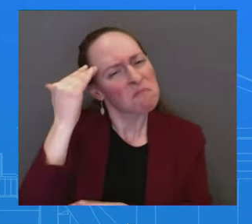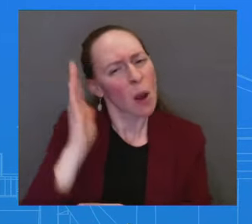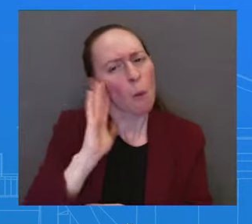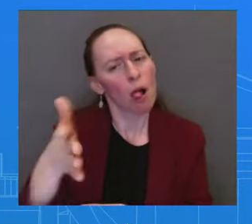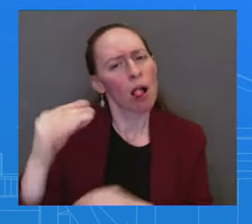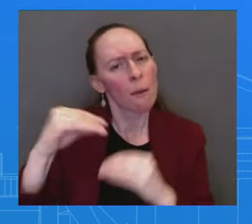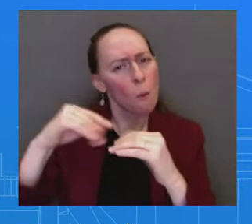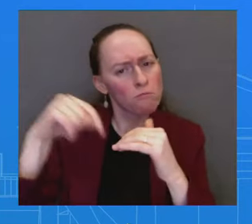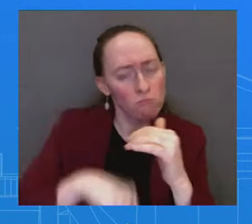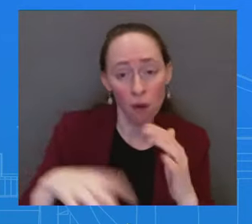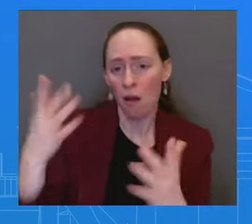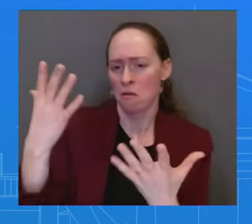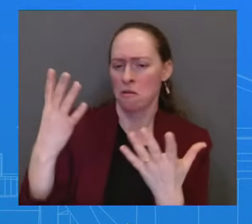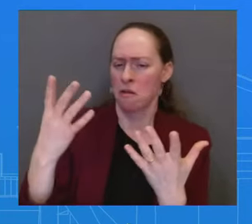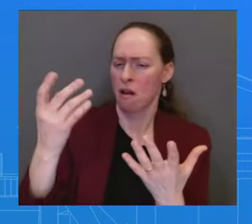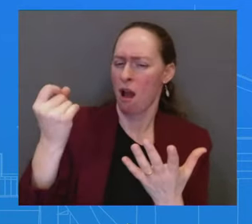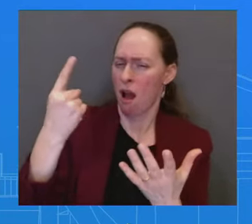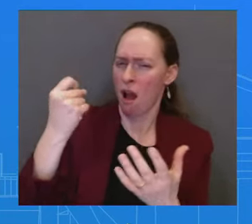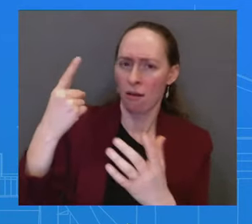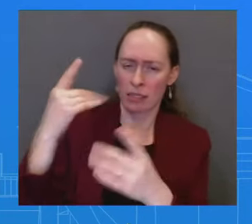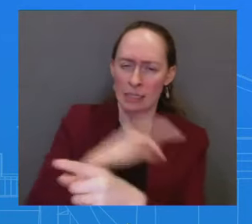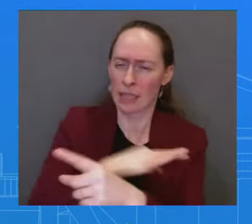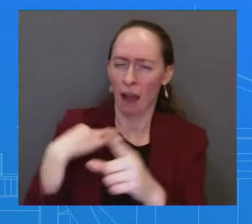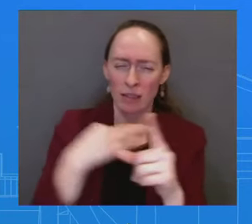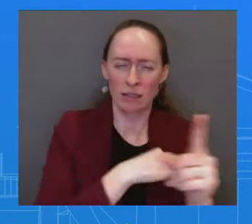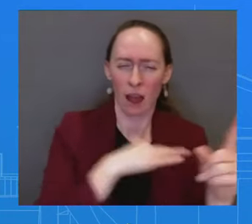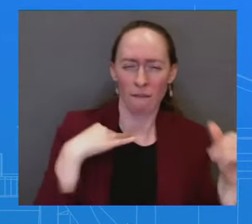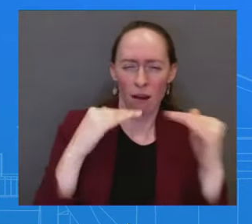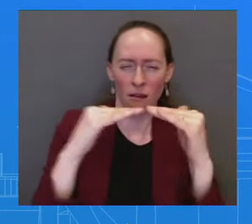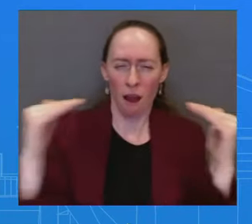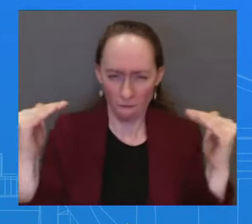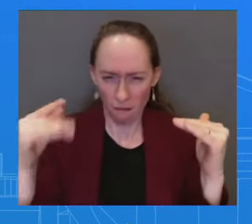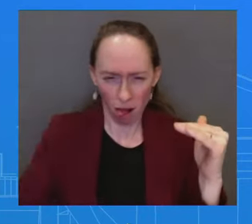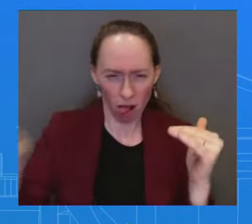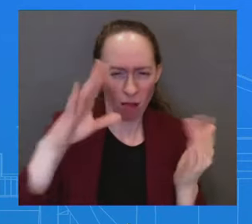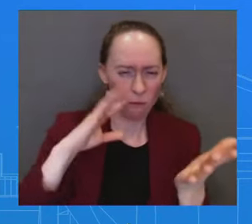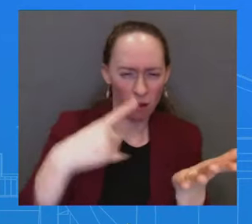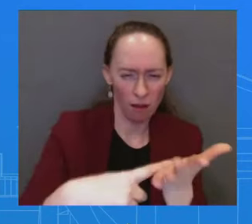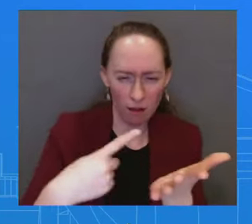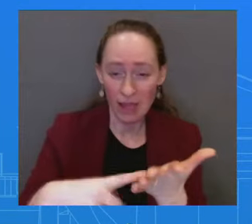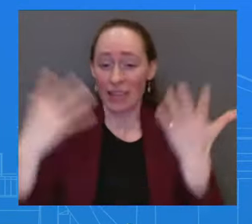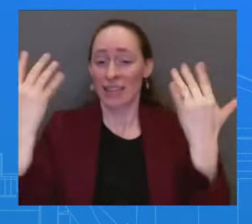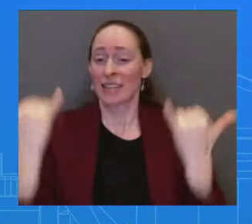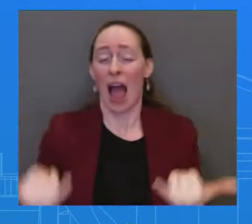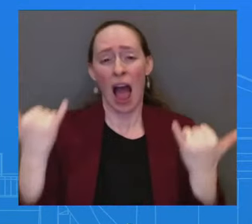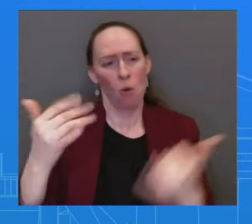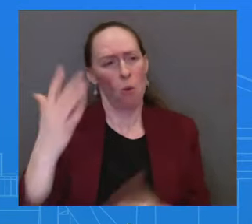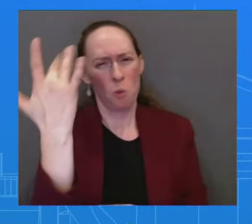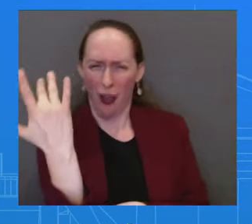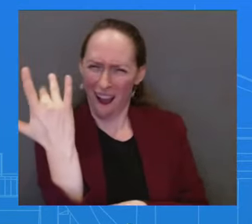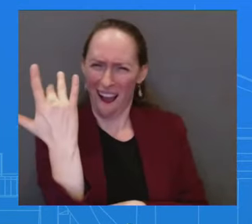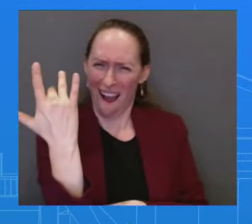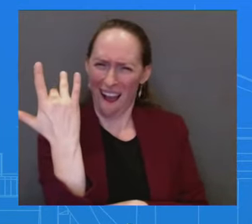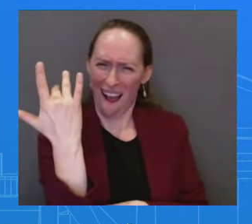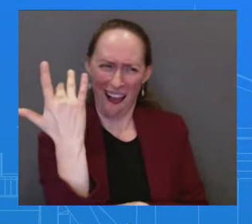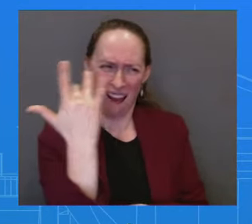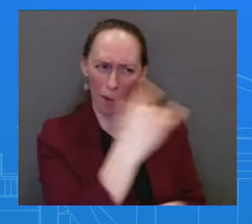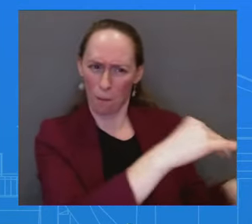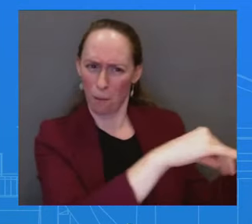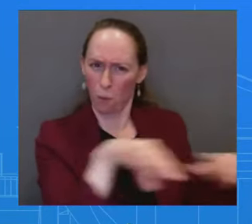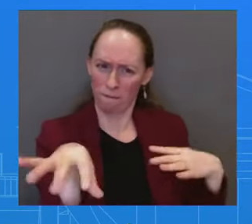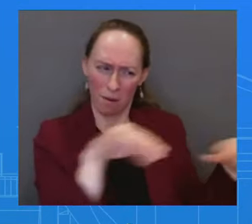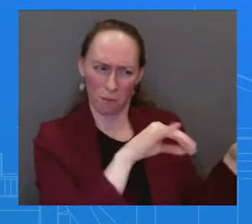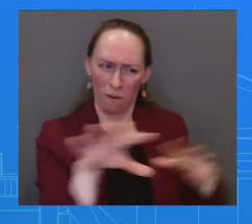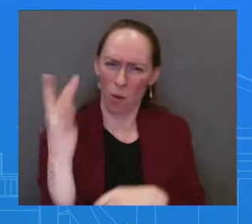We're focused on root causes of this migration and helping try to, with our Mexican counterparts, alleviate